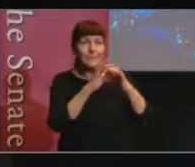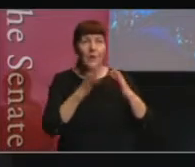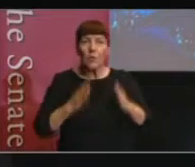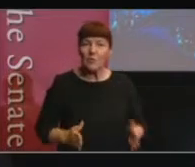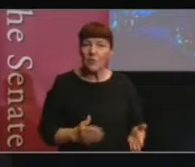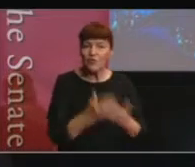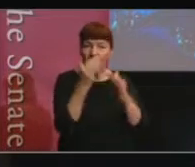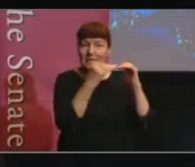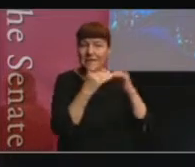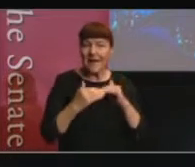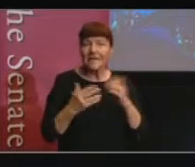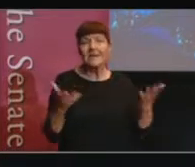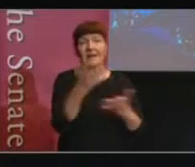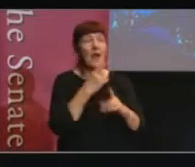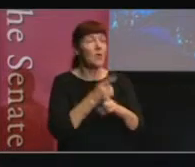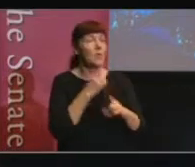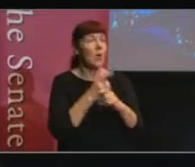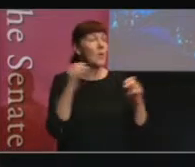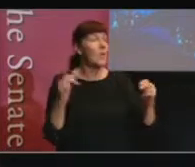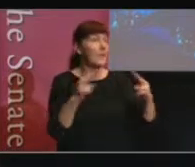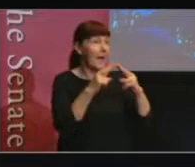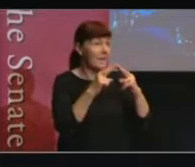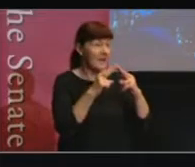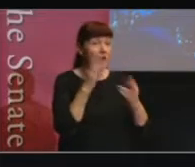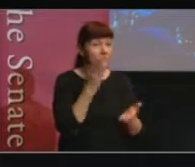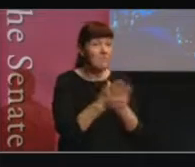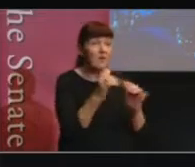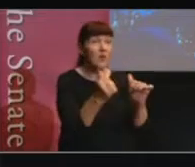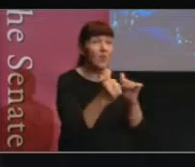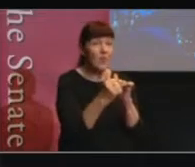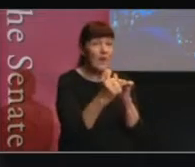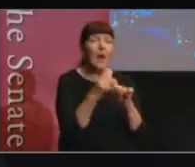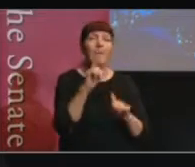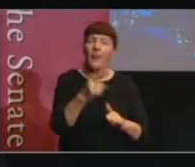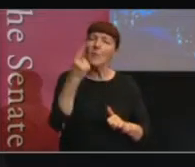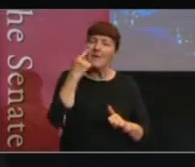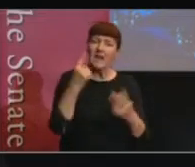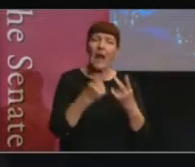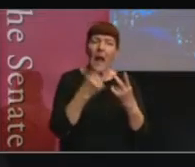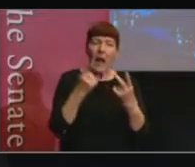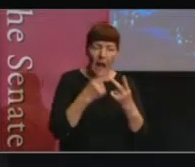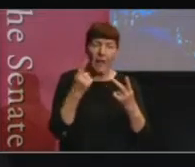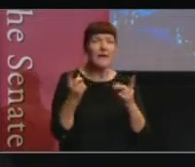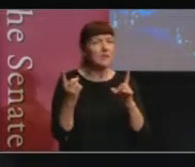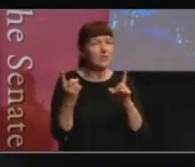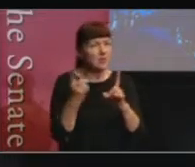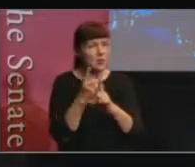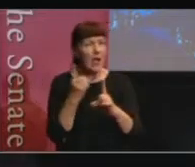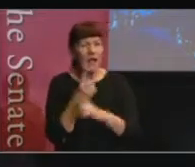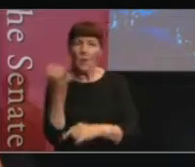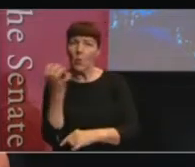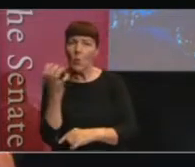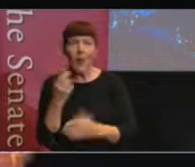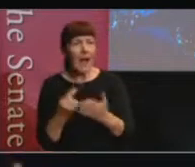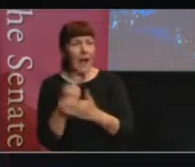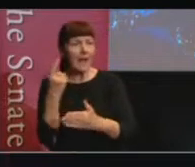discourse in Parliament. And I'd agree with that. But we do see other powerful shifts happening, including the